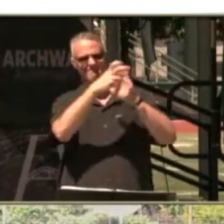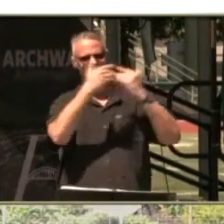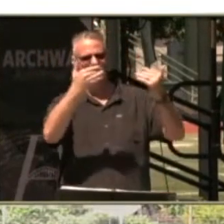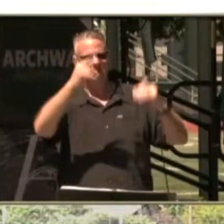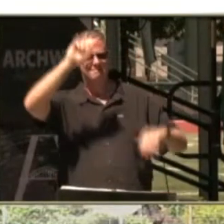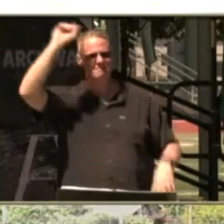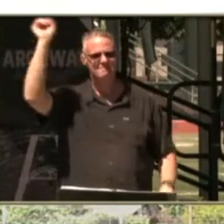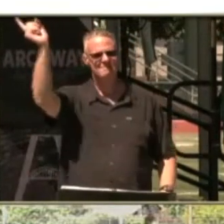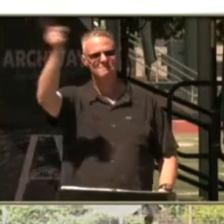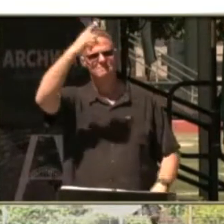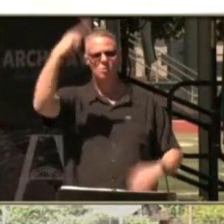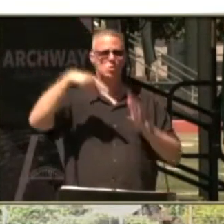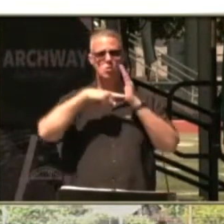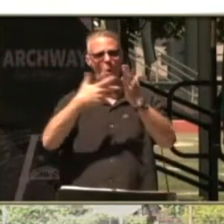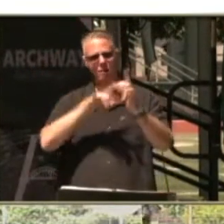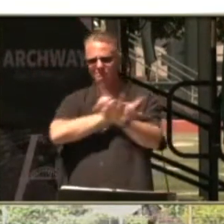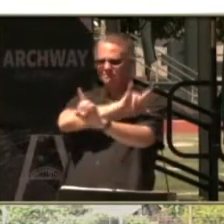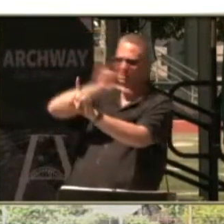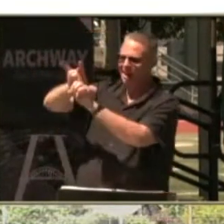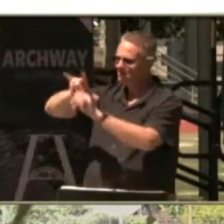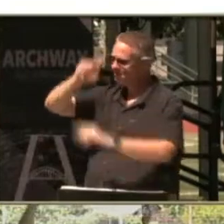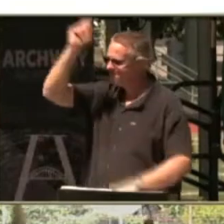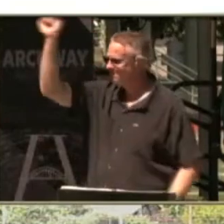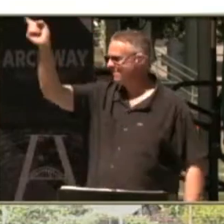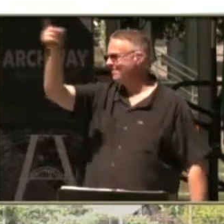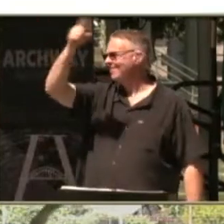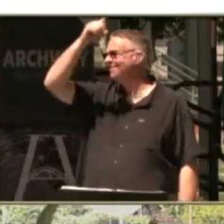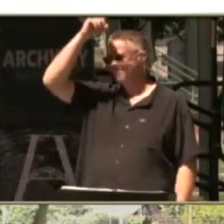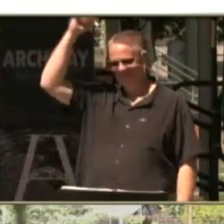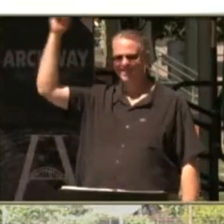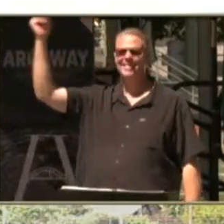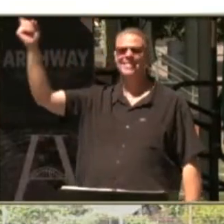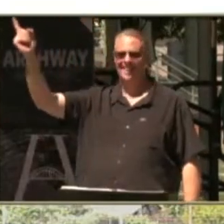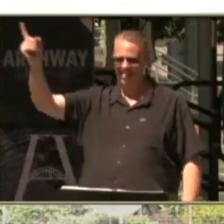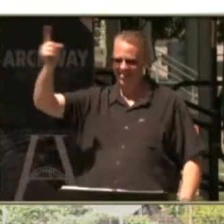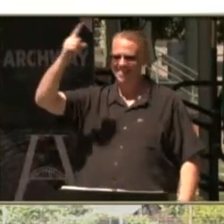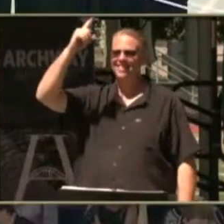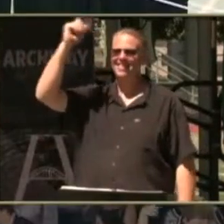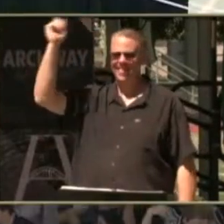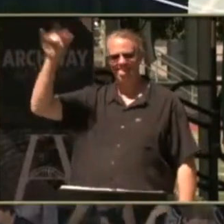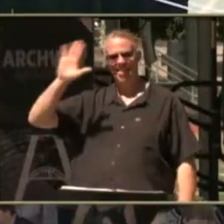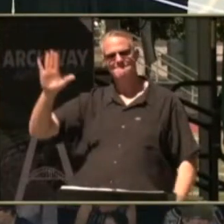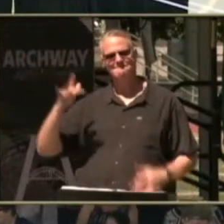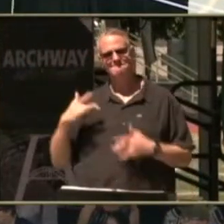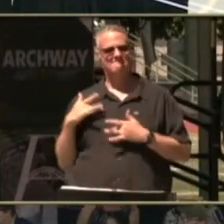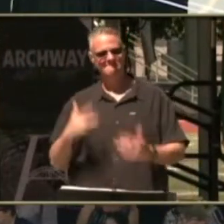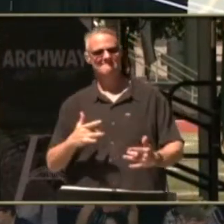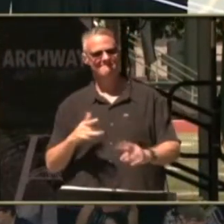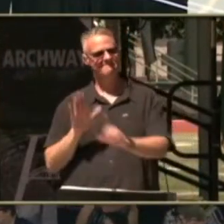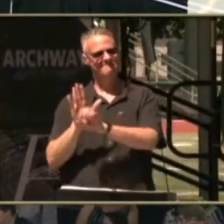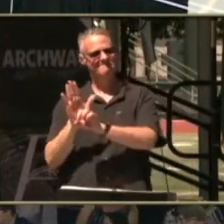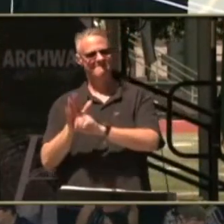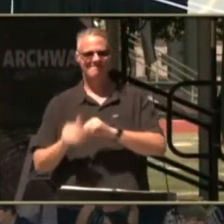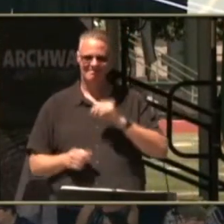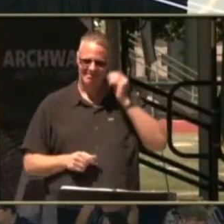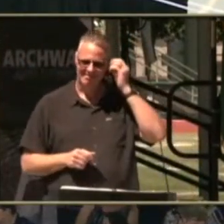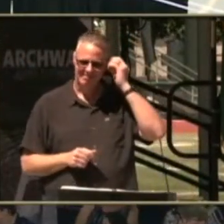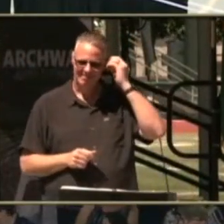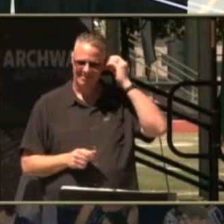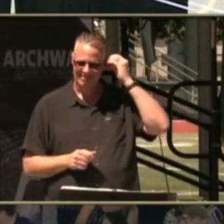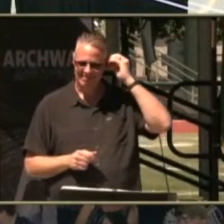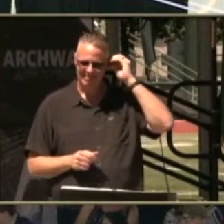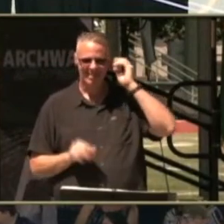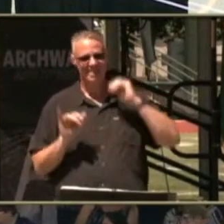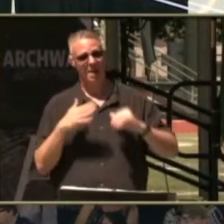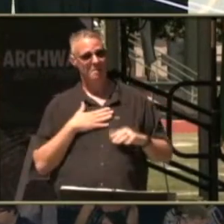and show caleb we love him and we go all right so that's my